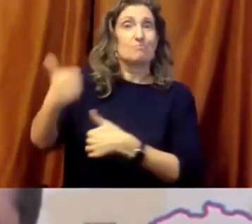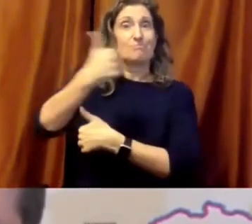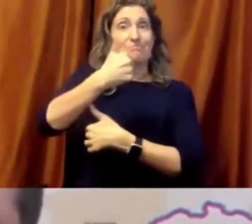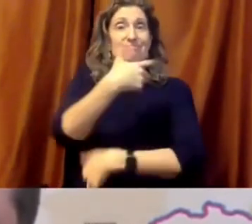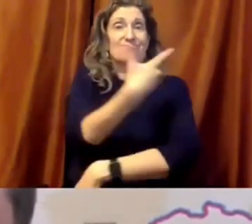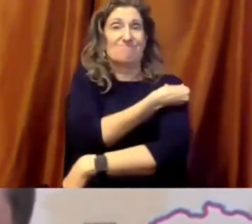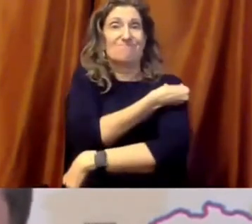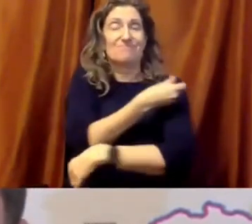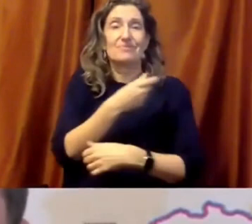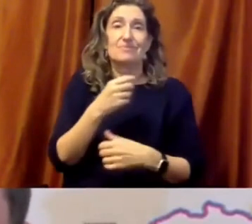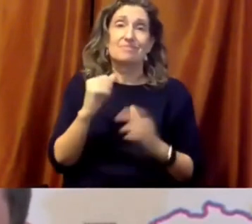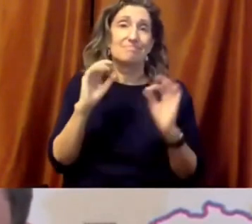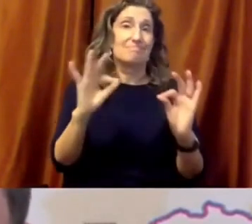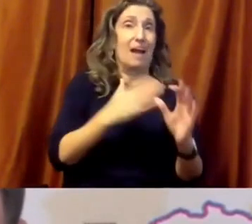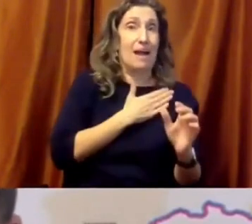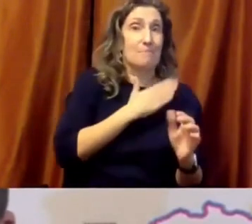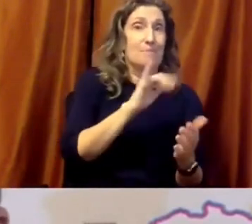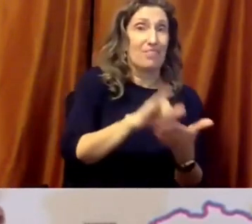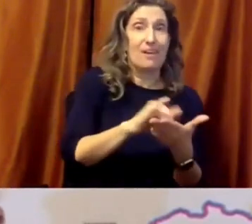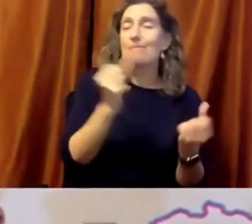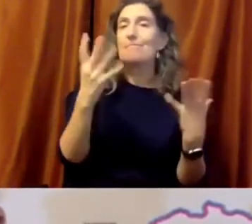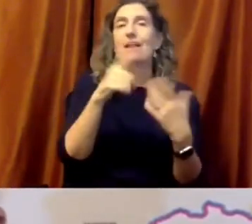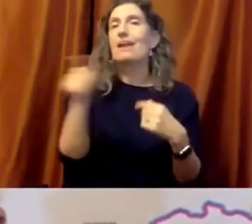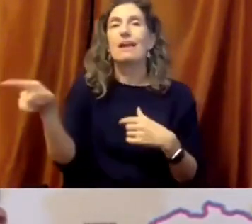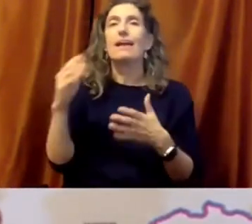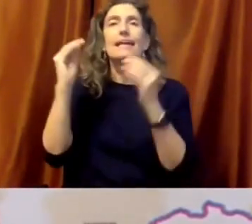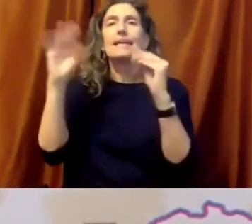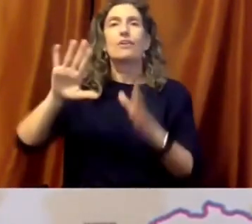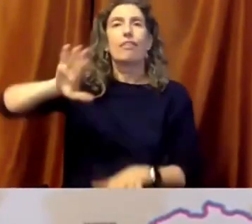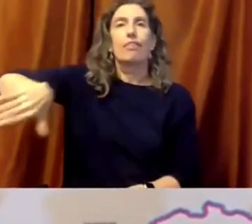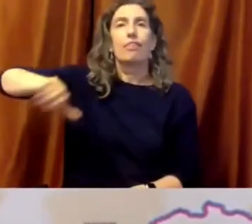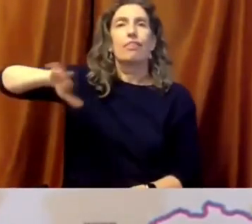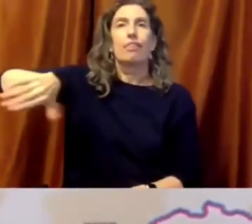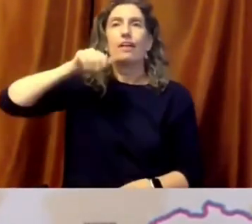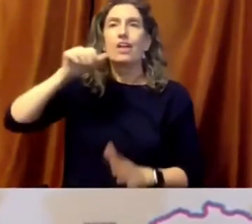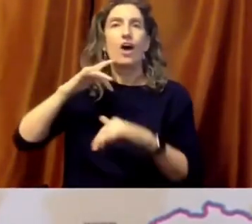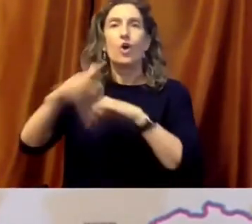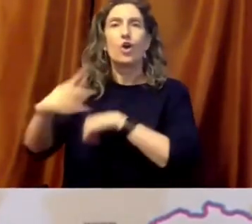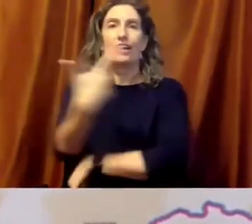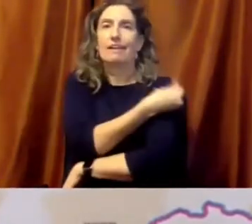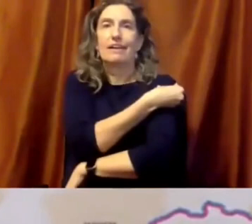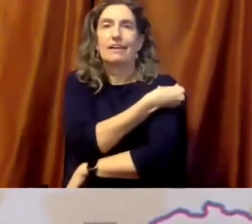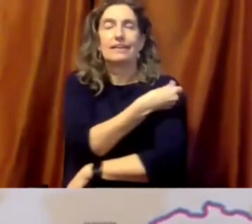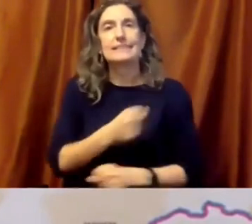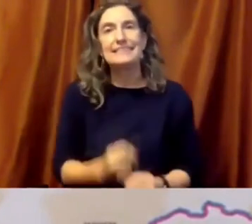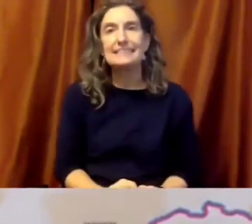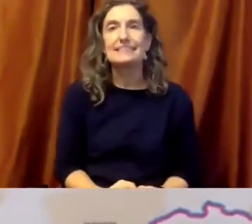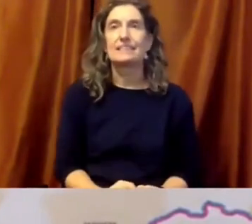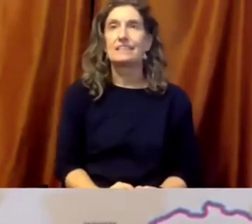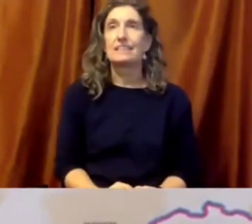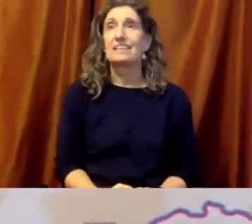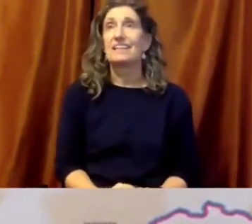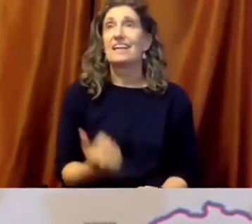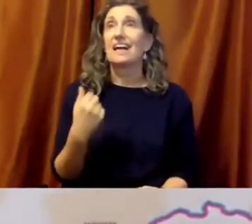and again we heard the same thing, that schools are irreplaceable. They are the heart